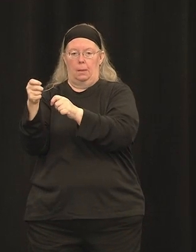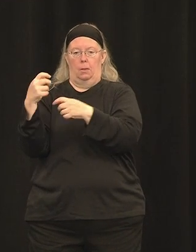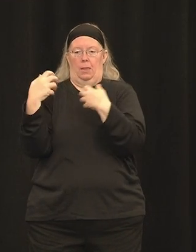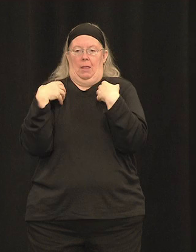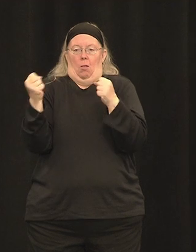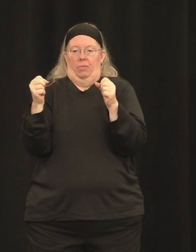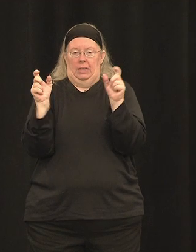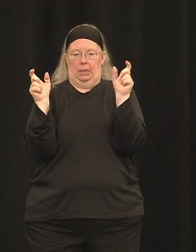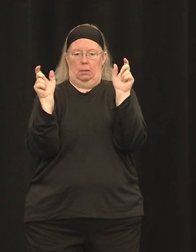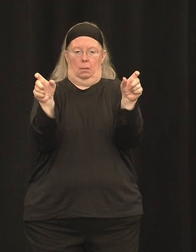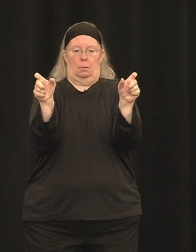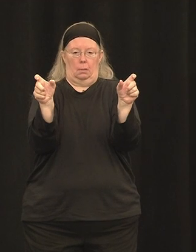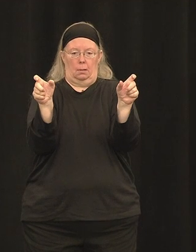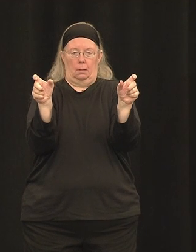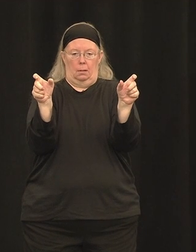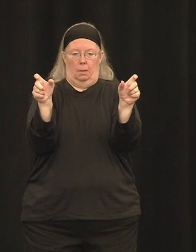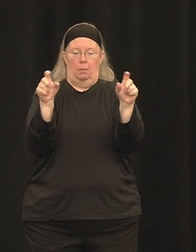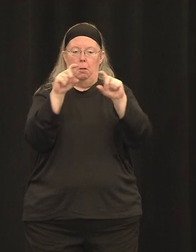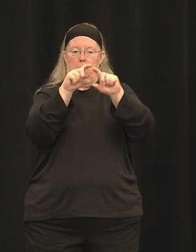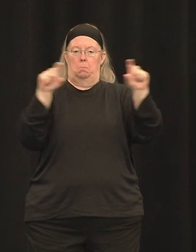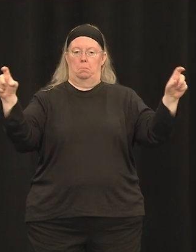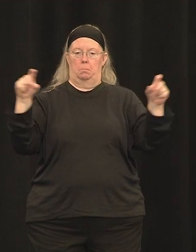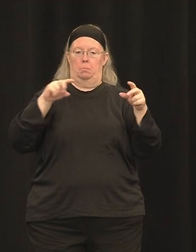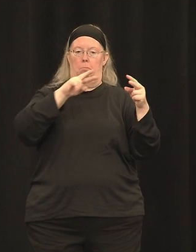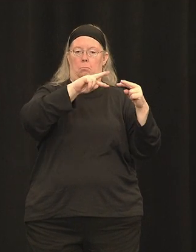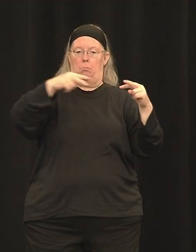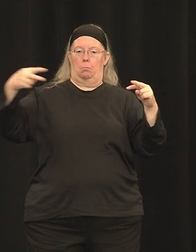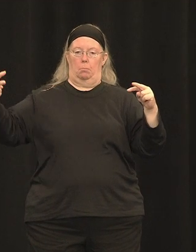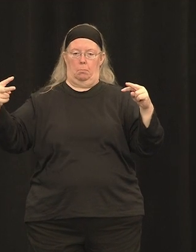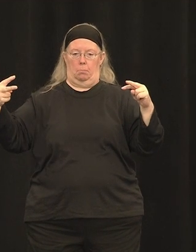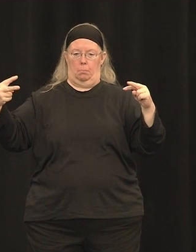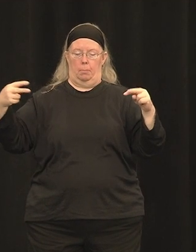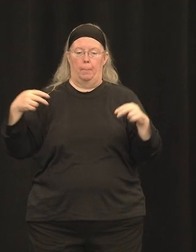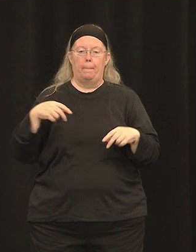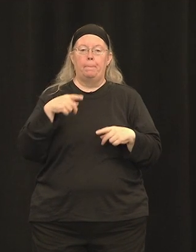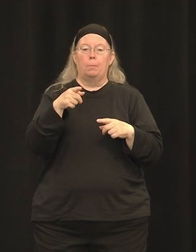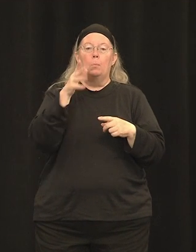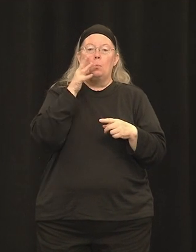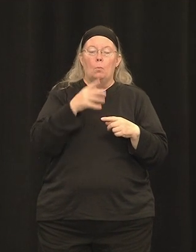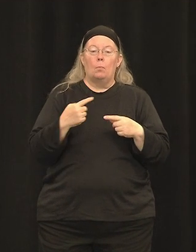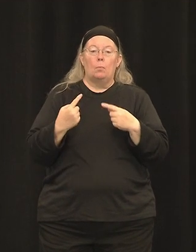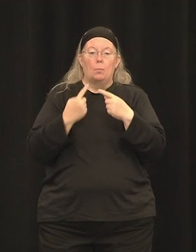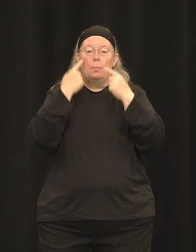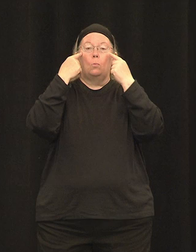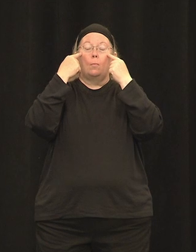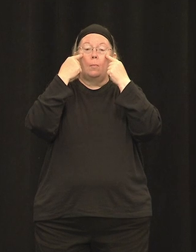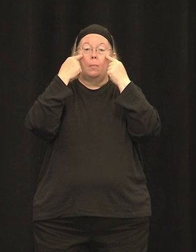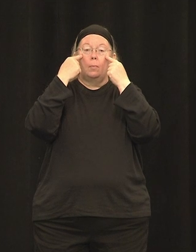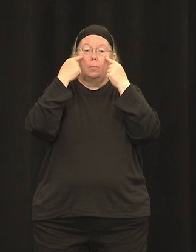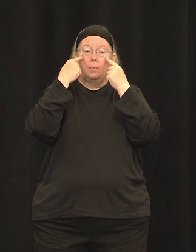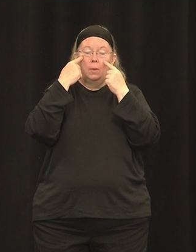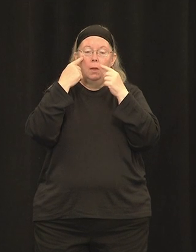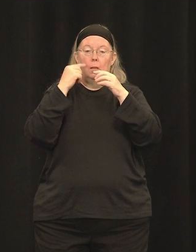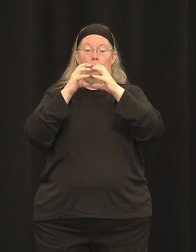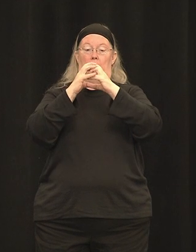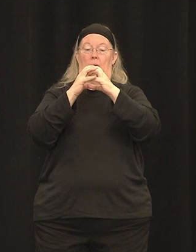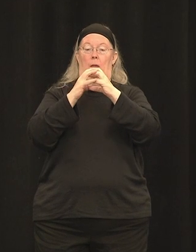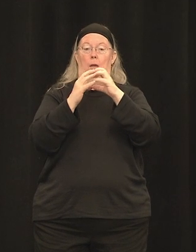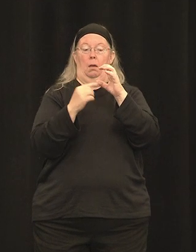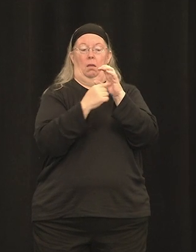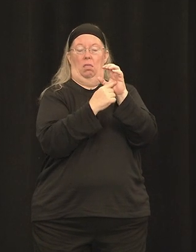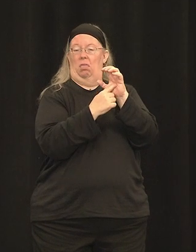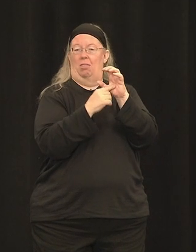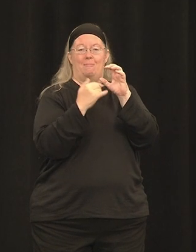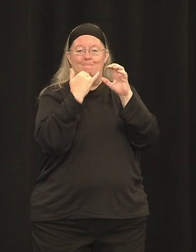photoreceptors, it infects them, and then drops off a healthy copy of myosin 7A. So you can think of AAV, or that